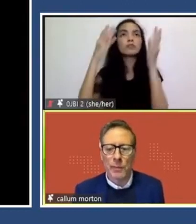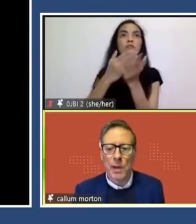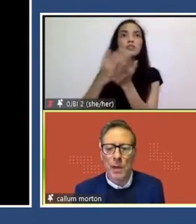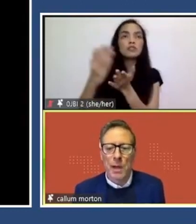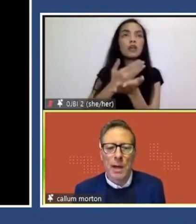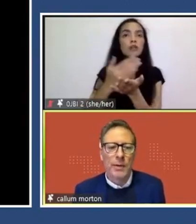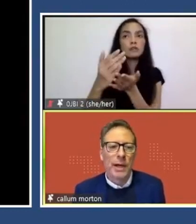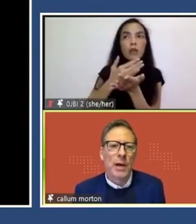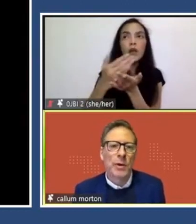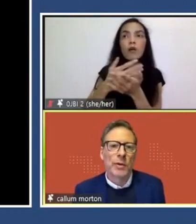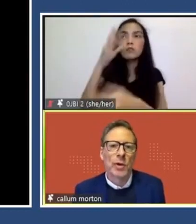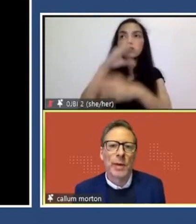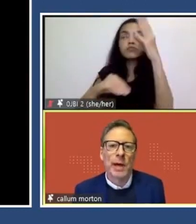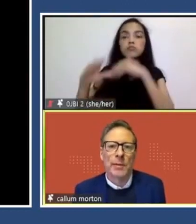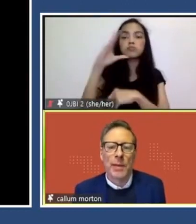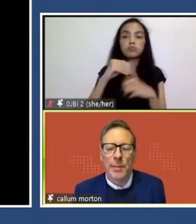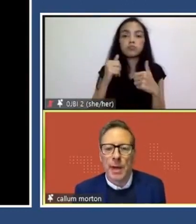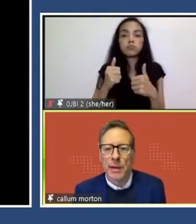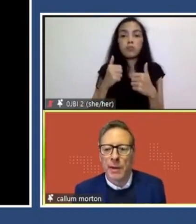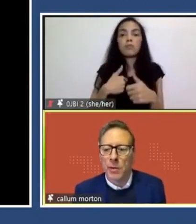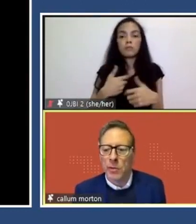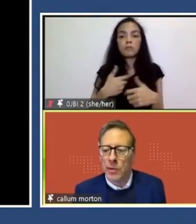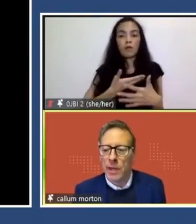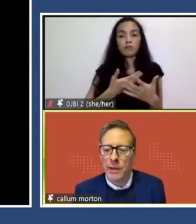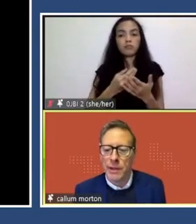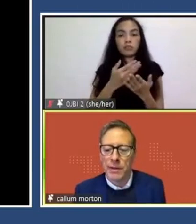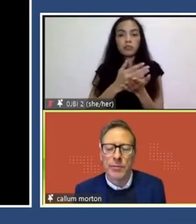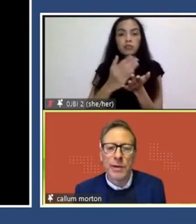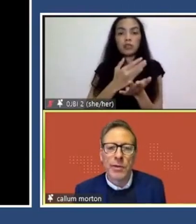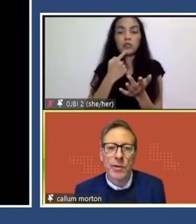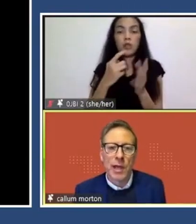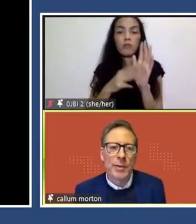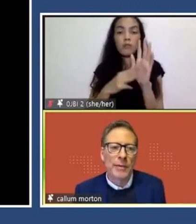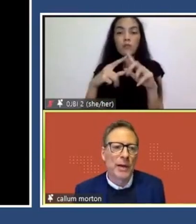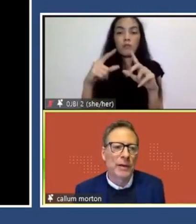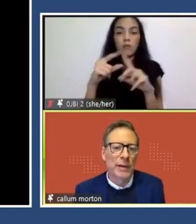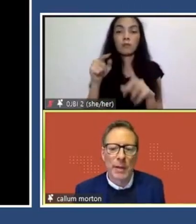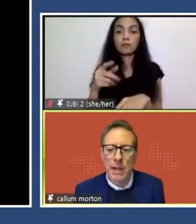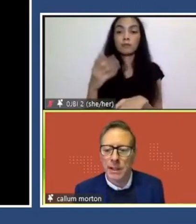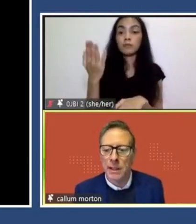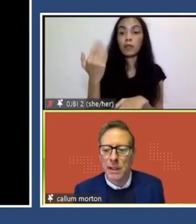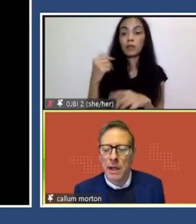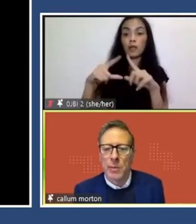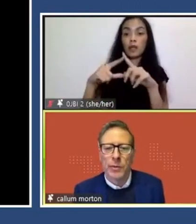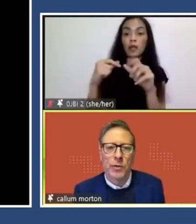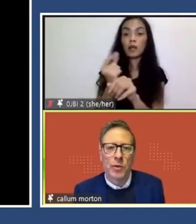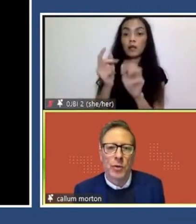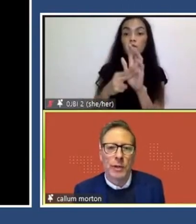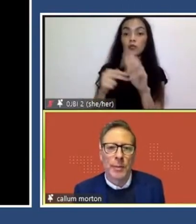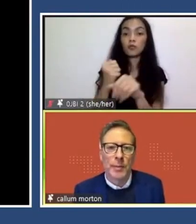have them. Today I want to talk about MAP, as Agung said, it's a research lab in the Faculty at MARTA.